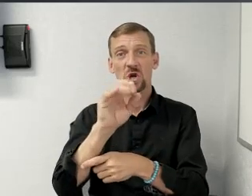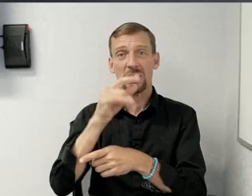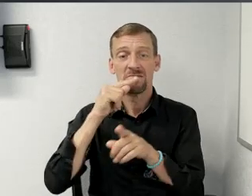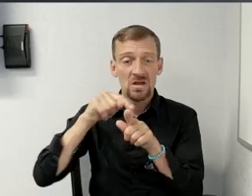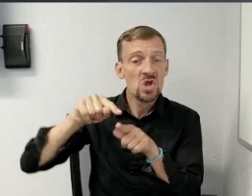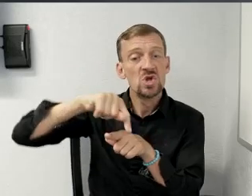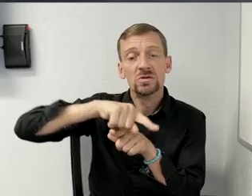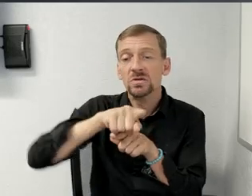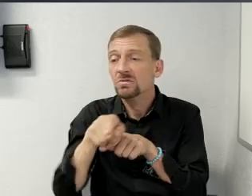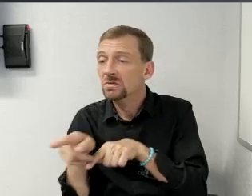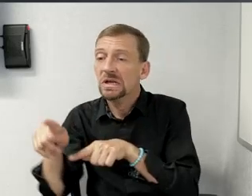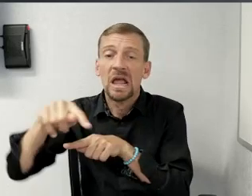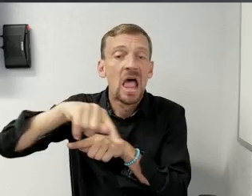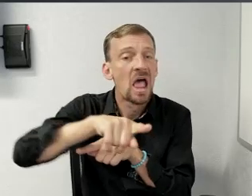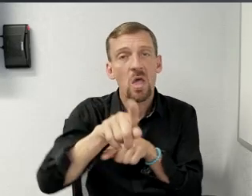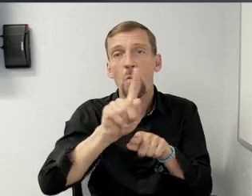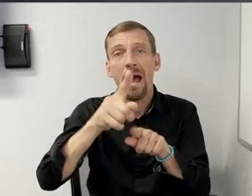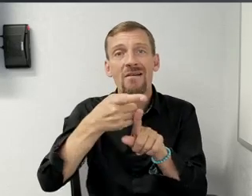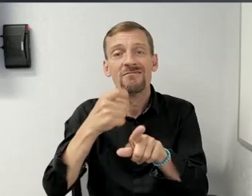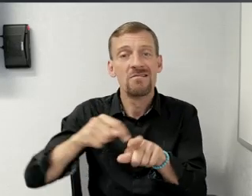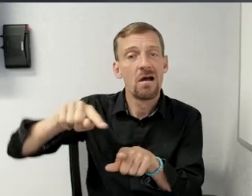usually set up and run by the counties.